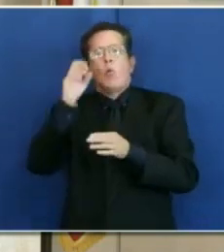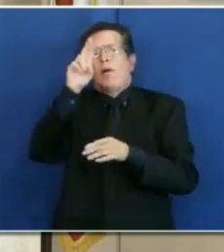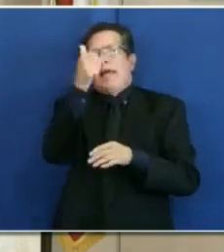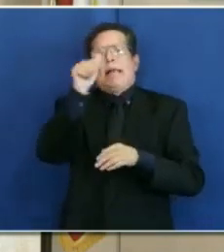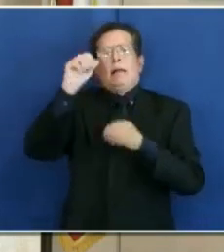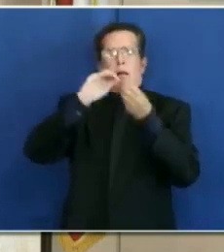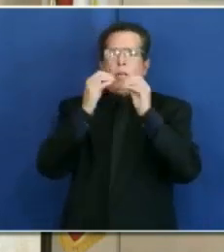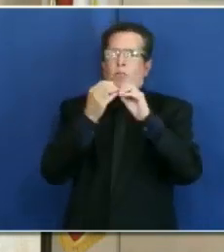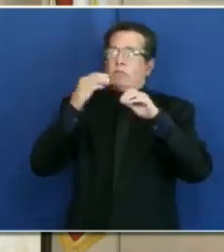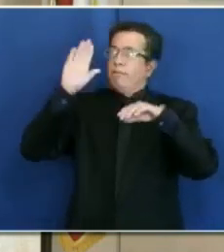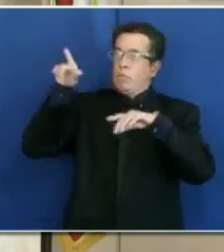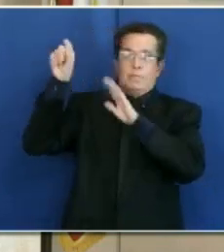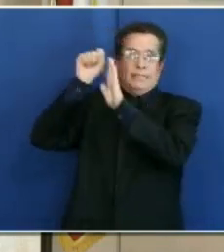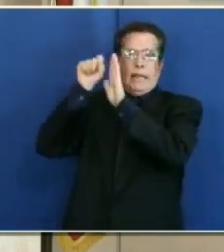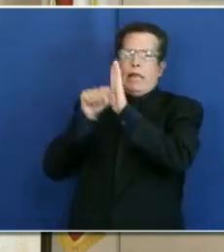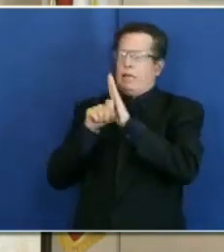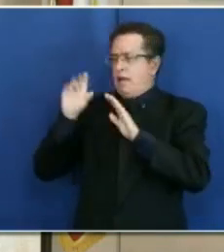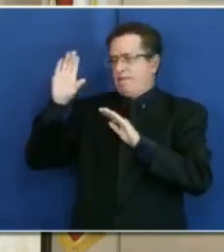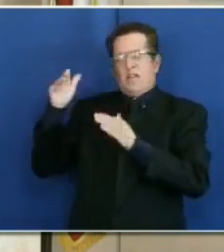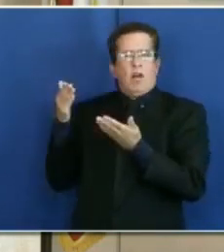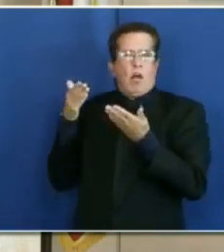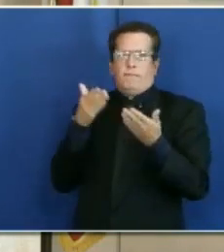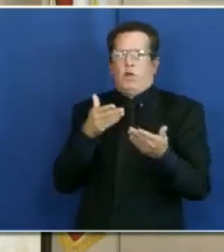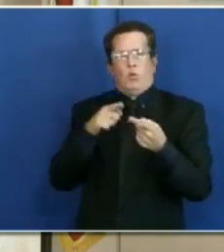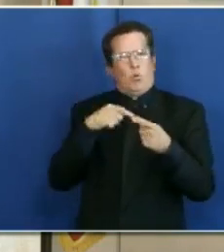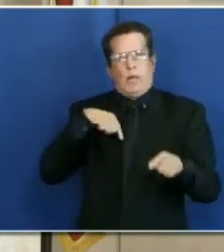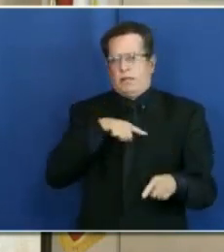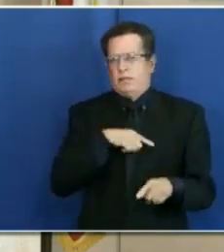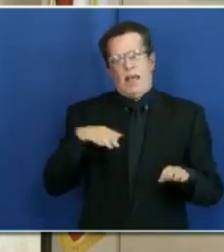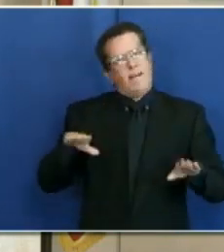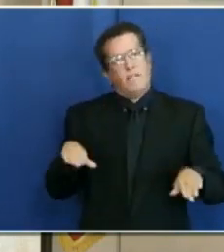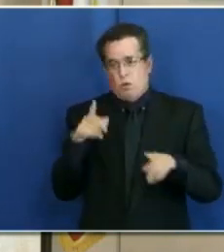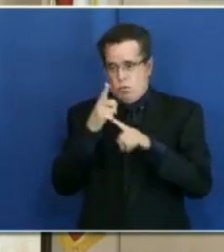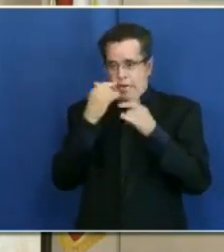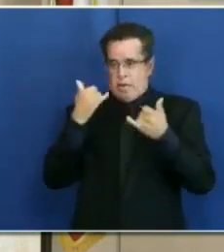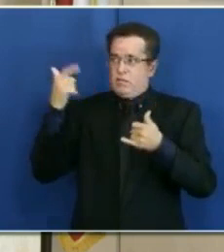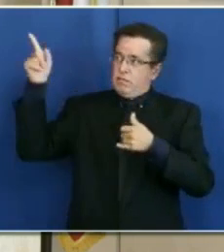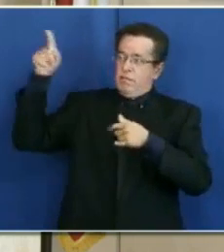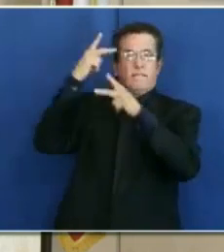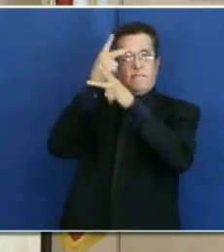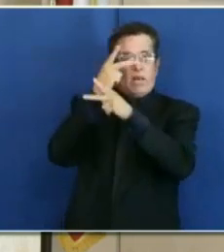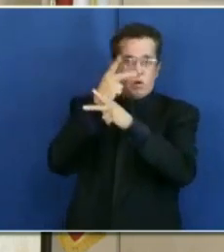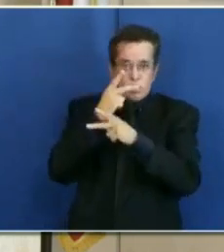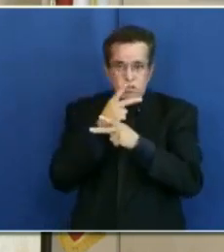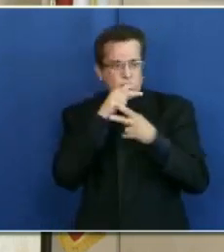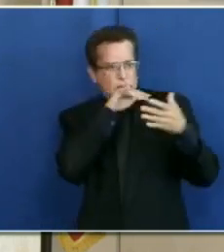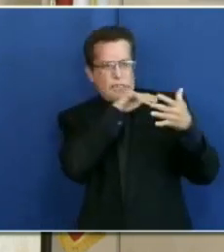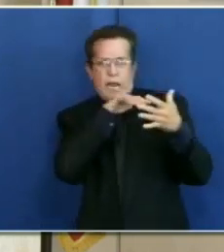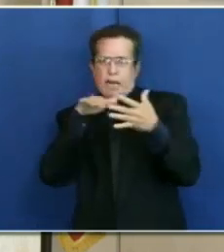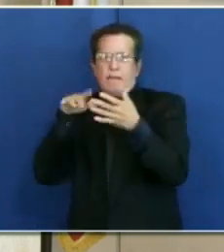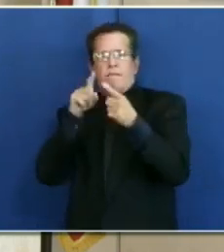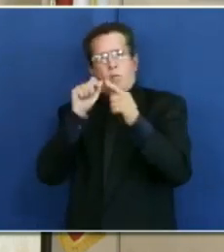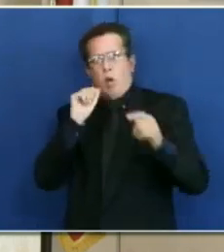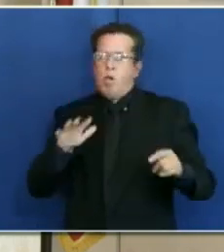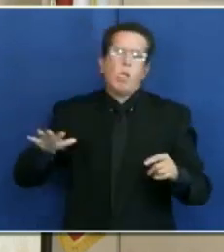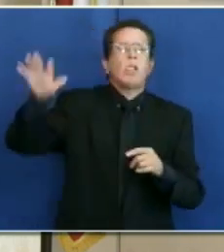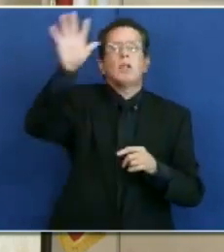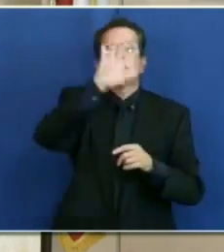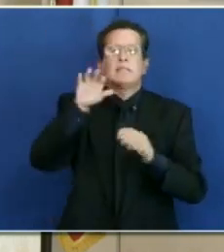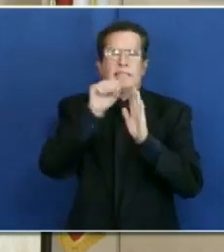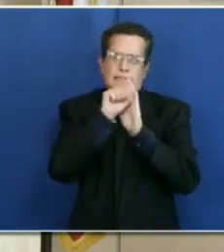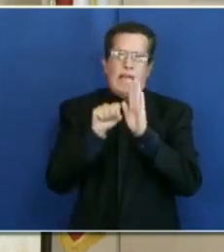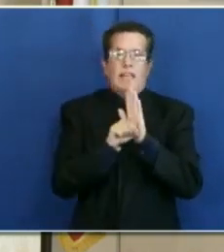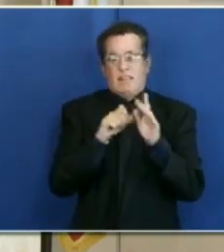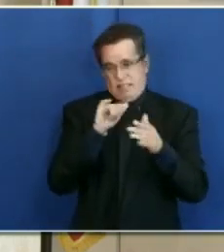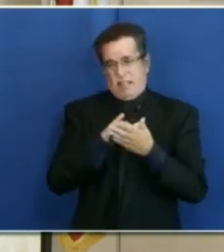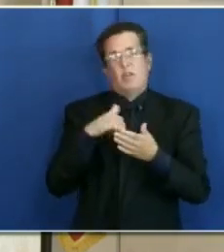that the state has landed on. They are right now gathering feedback from the health officers across the state, and that's where